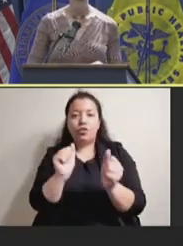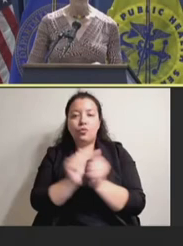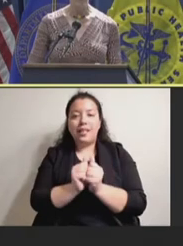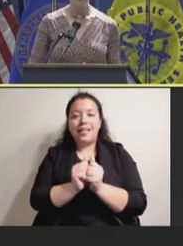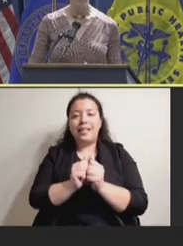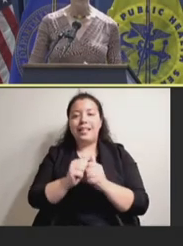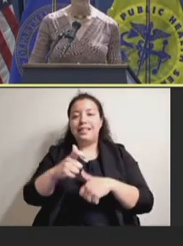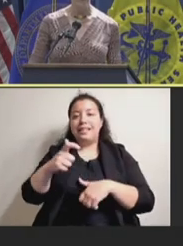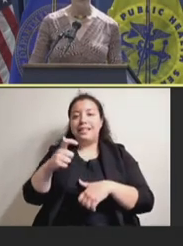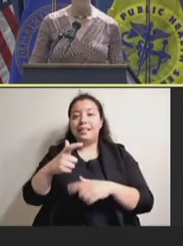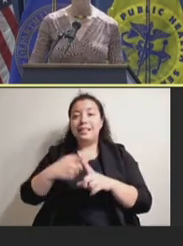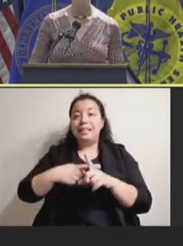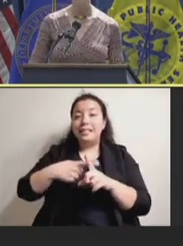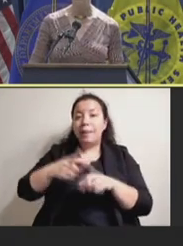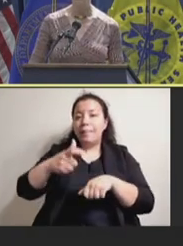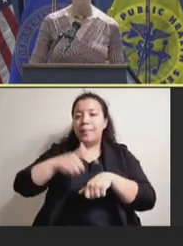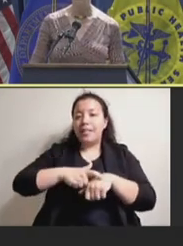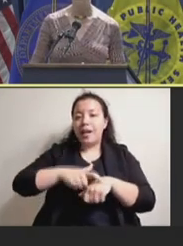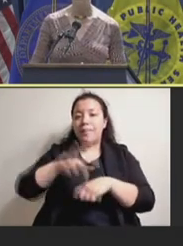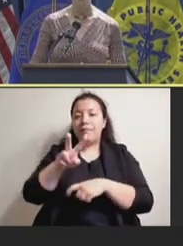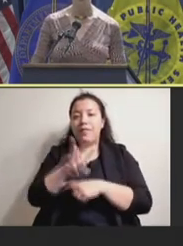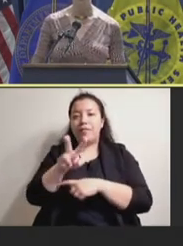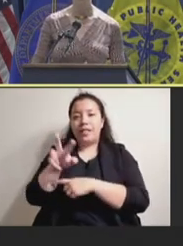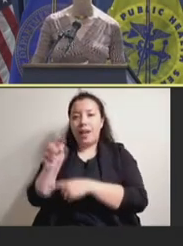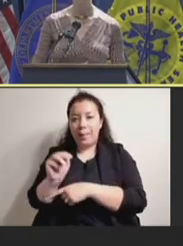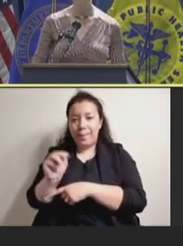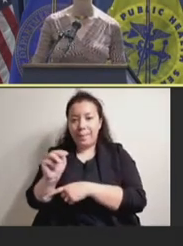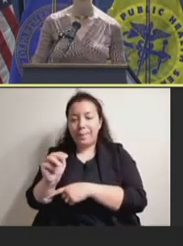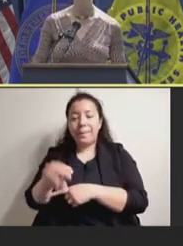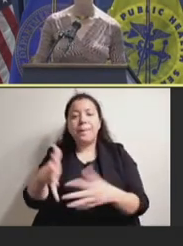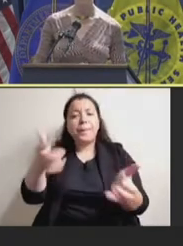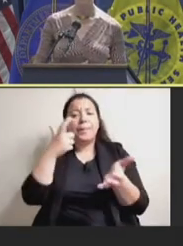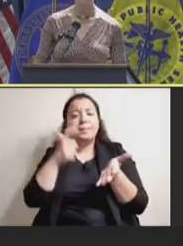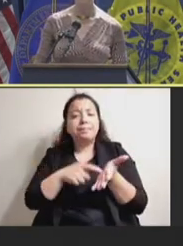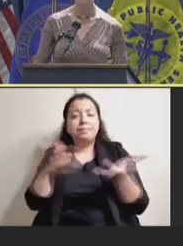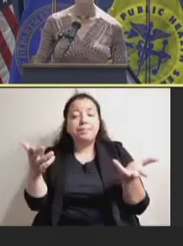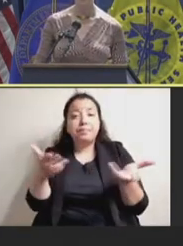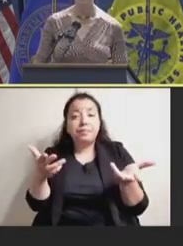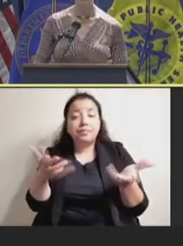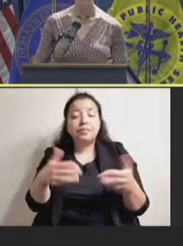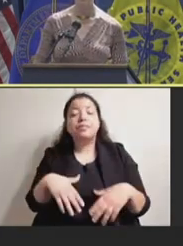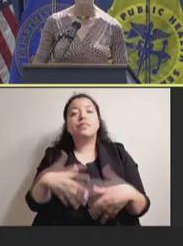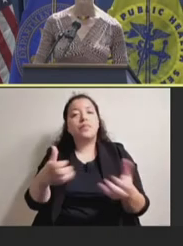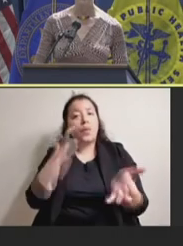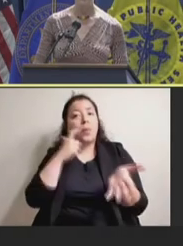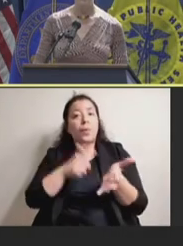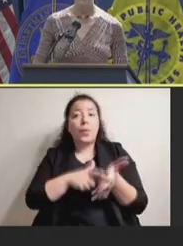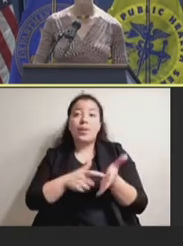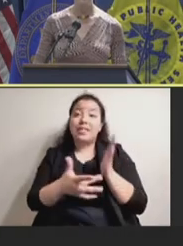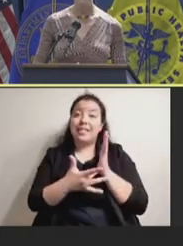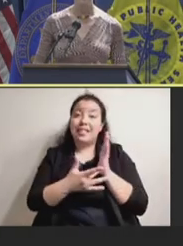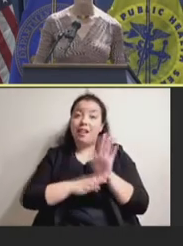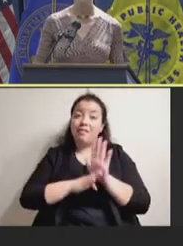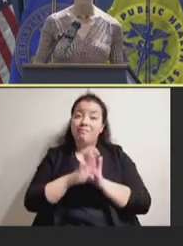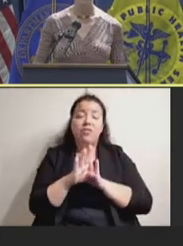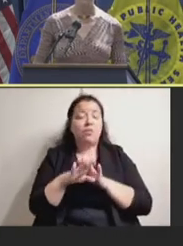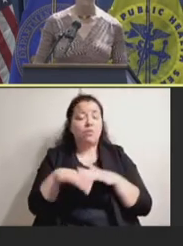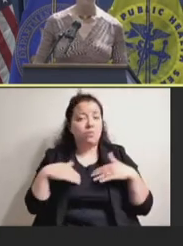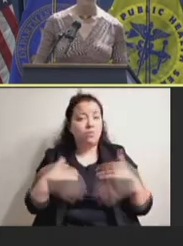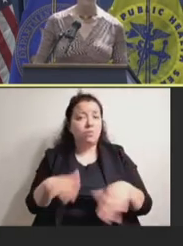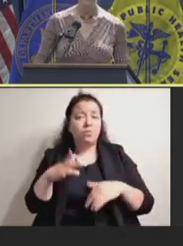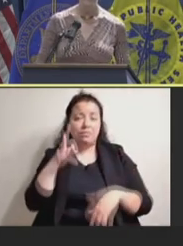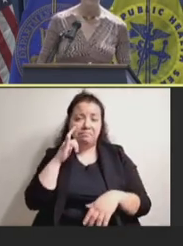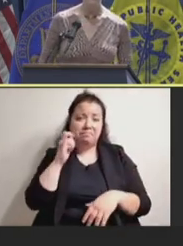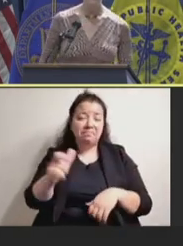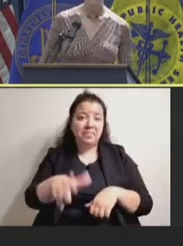And a few things to note here. One is the long time that it takes to develop technologies. And until the COVID vaccine came